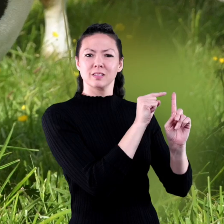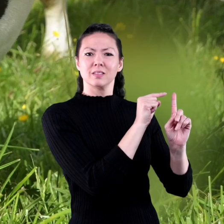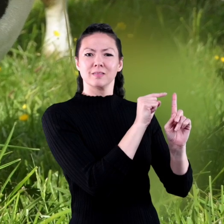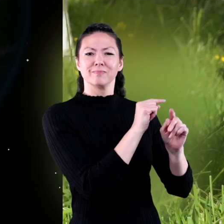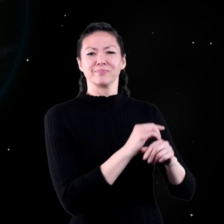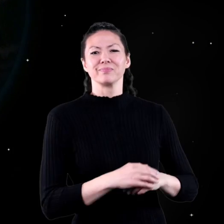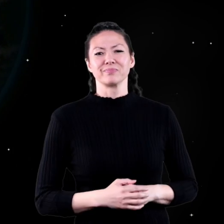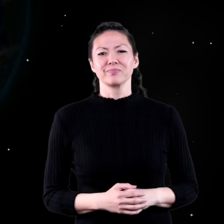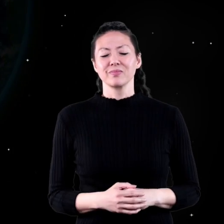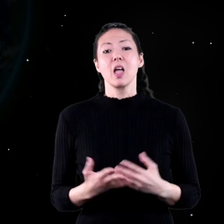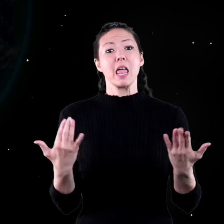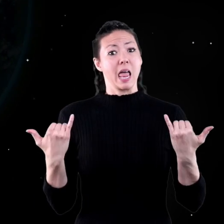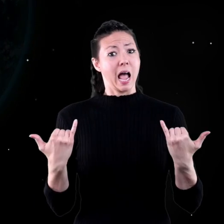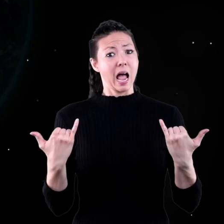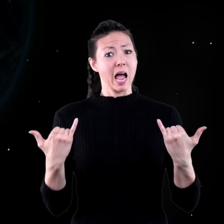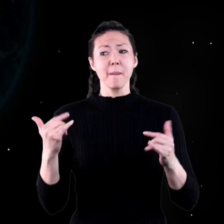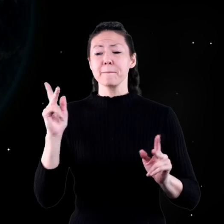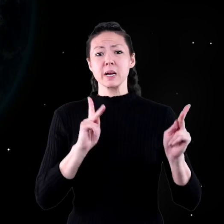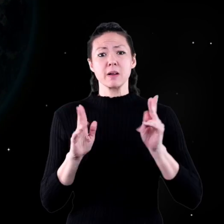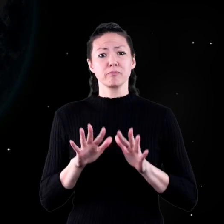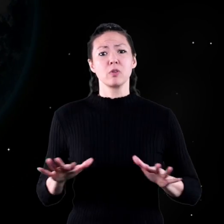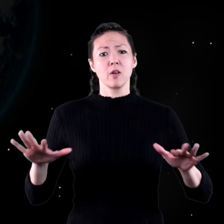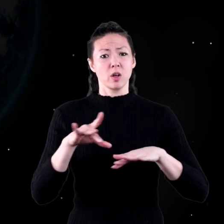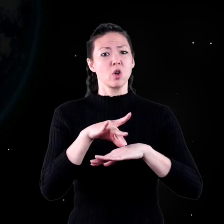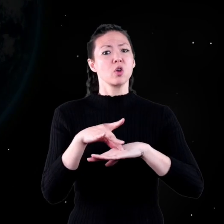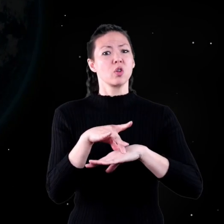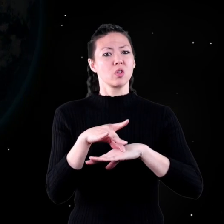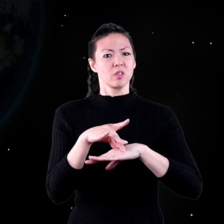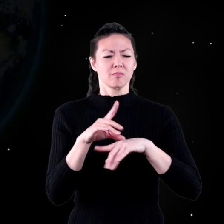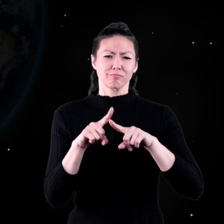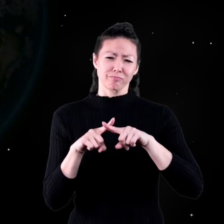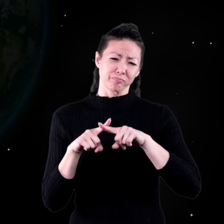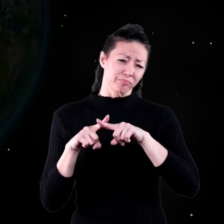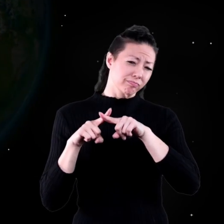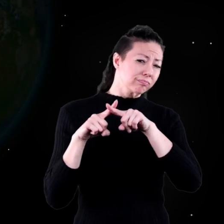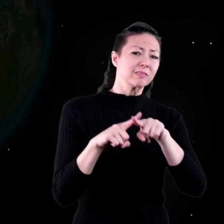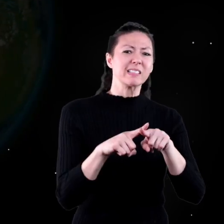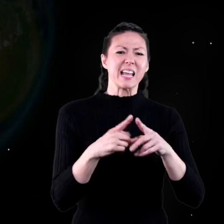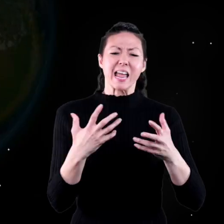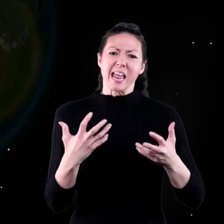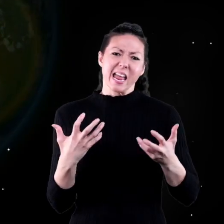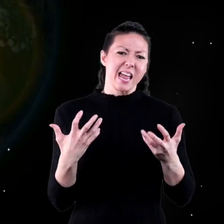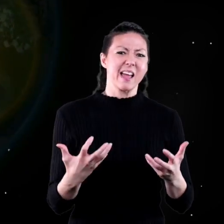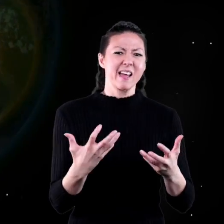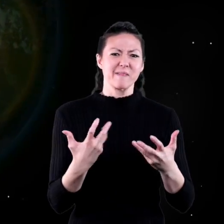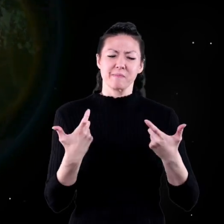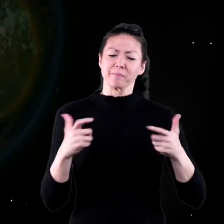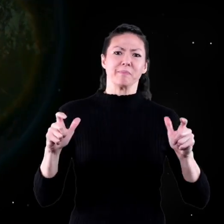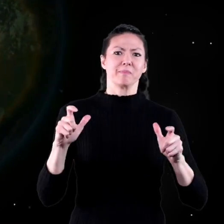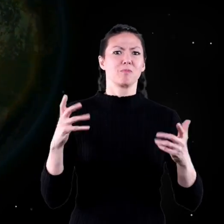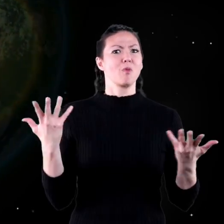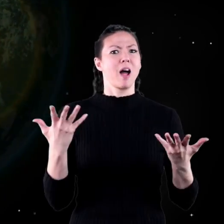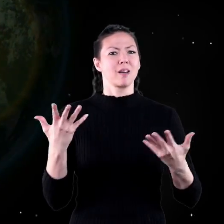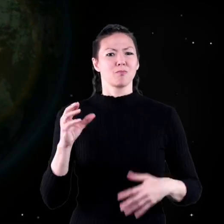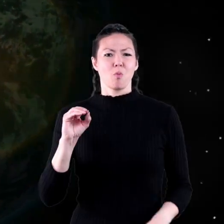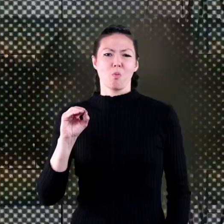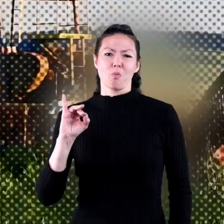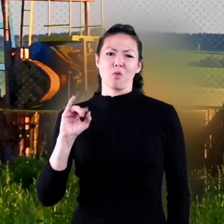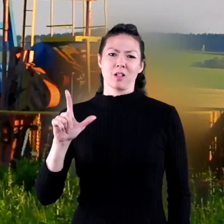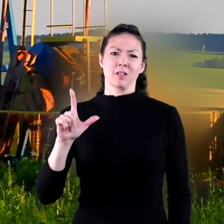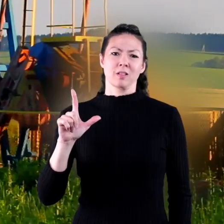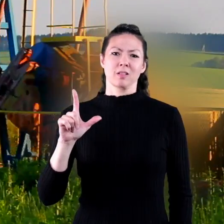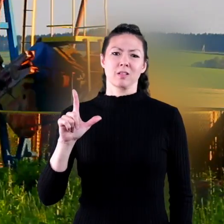resource. Right now, the people of Earth rely heavily on a major natural resource.